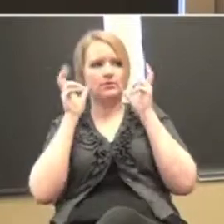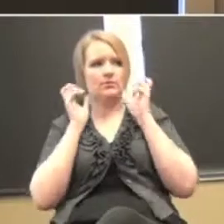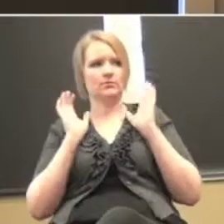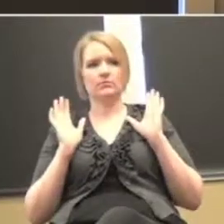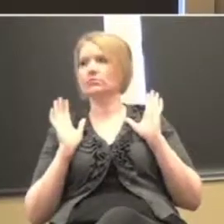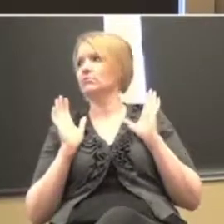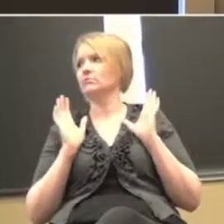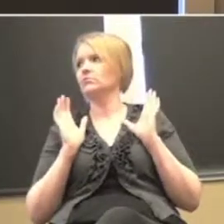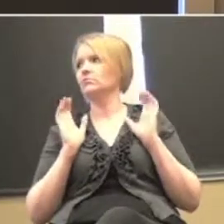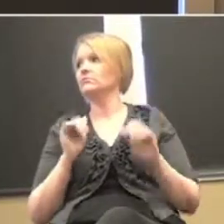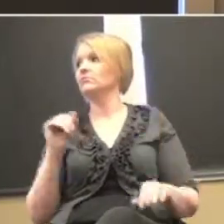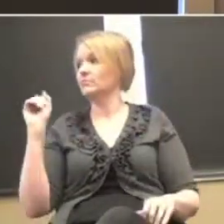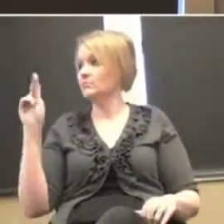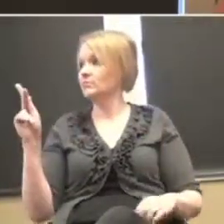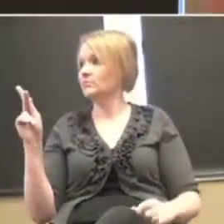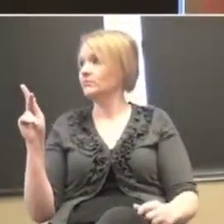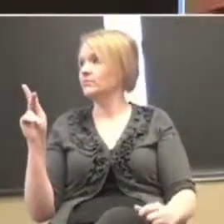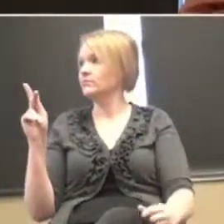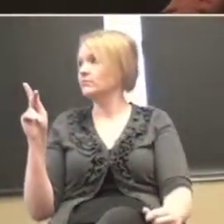Okay.